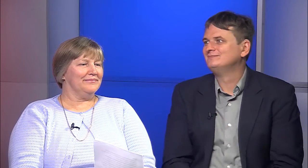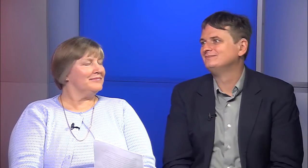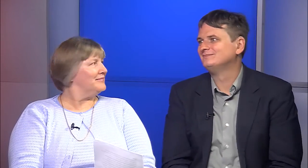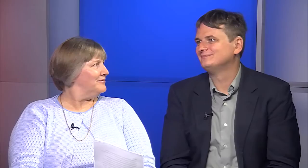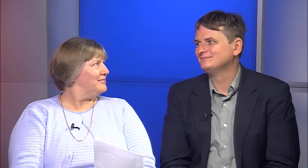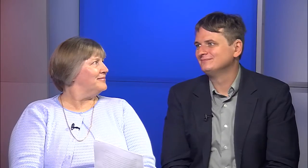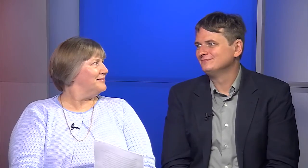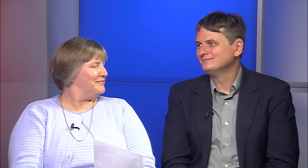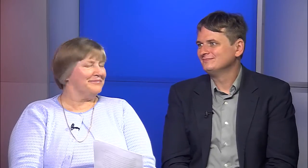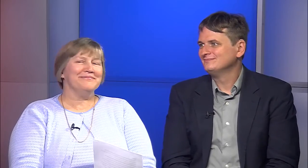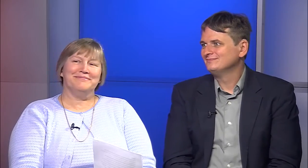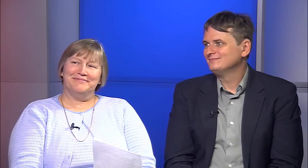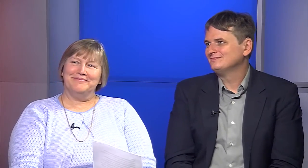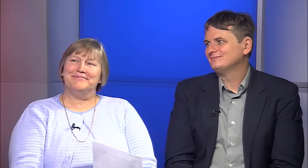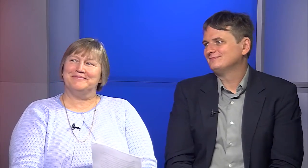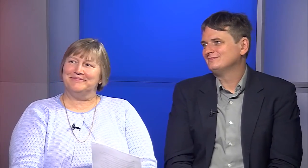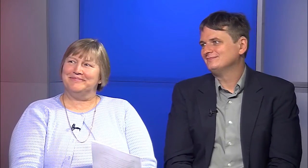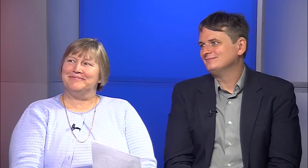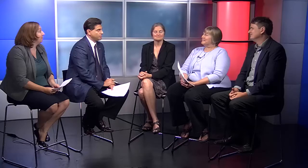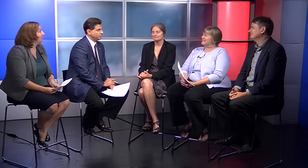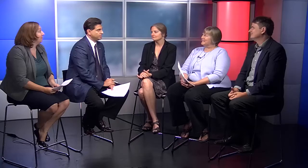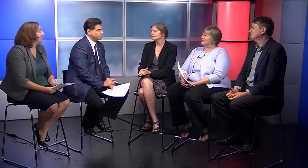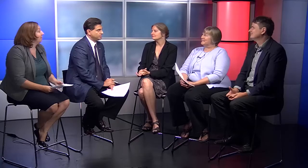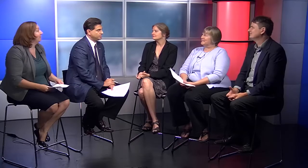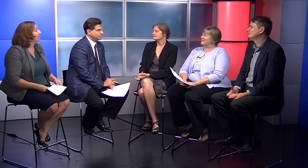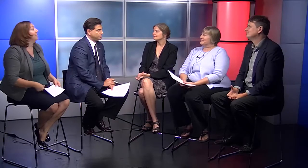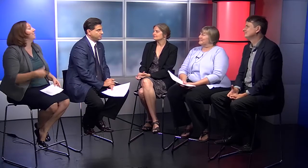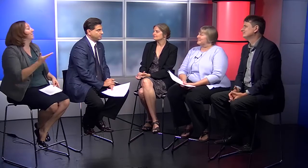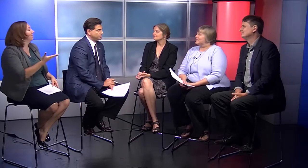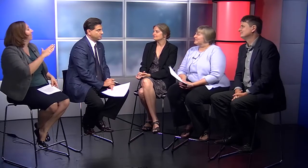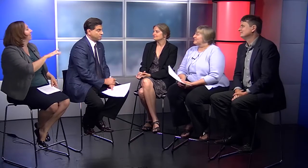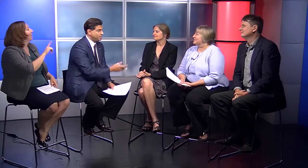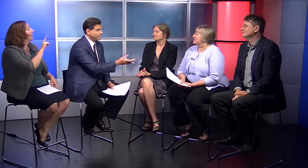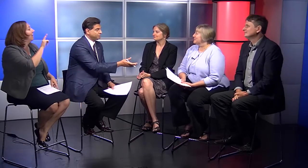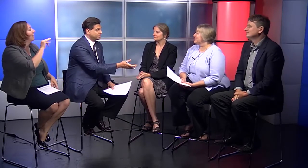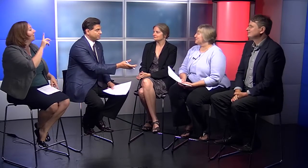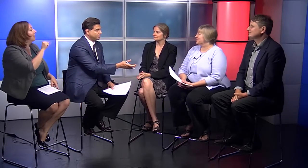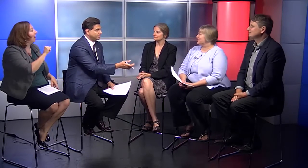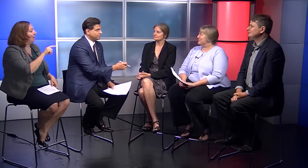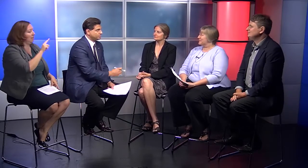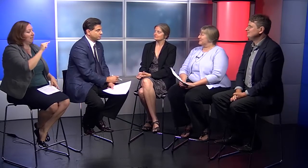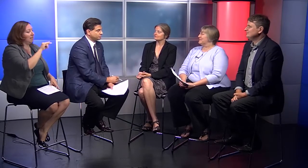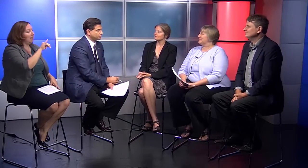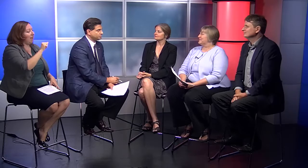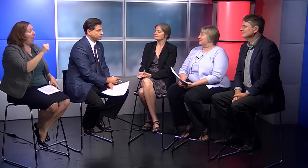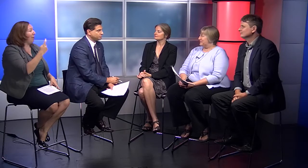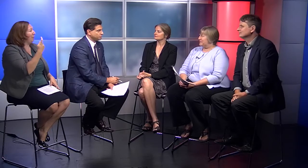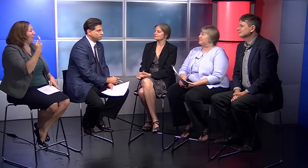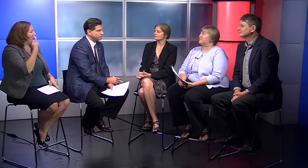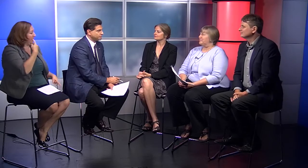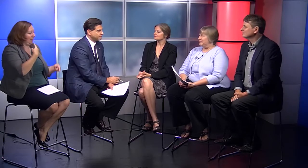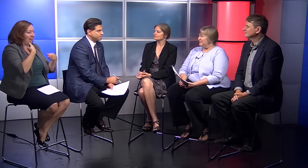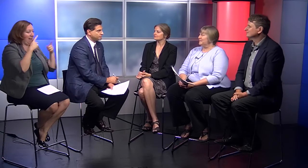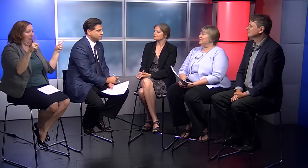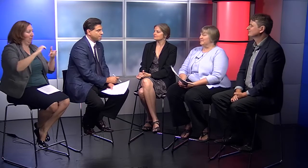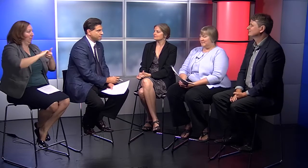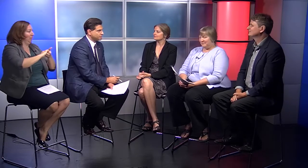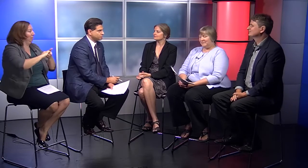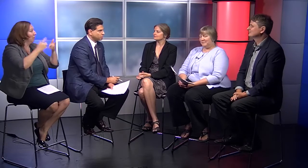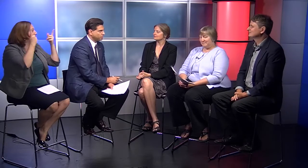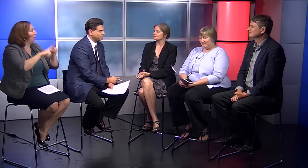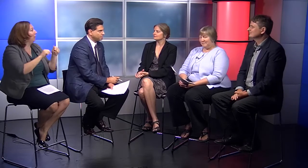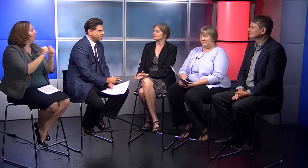and put it into practice. Linda, the TIA recently announced the friendship agreement with the Technology